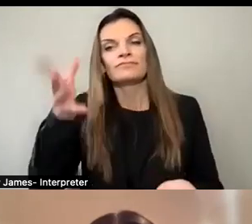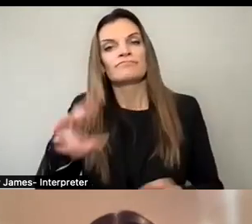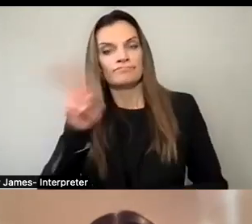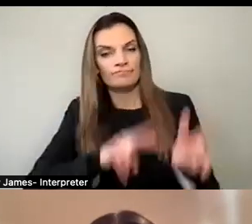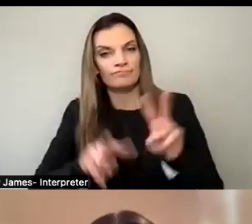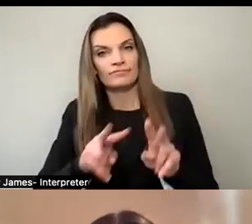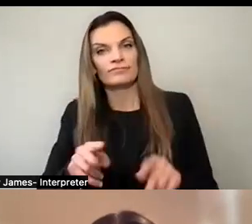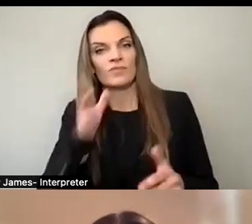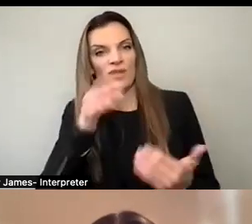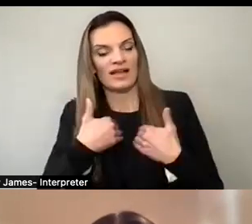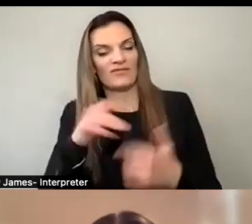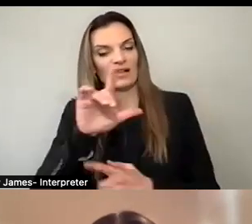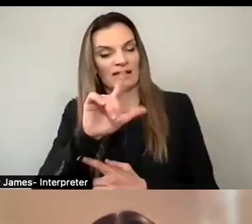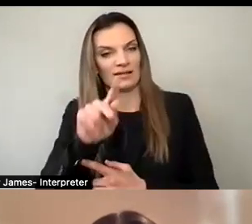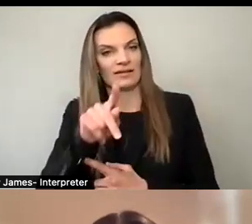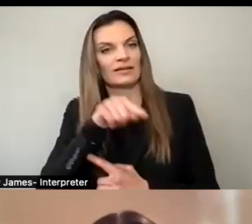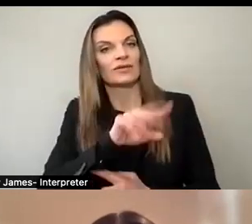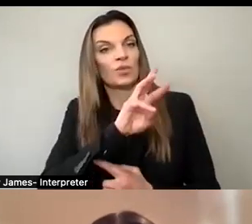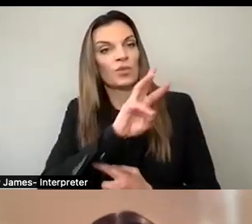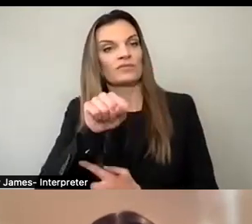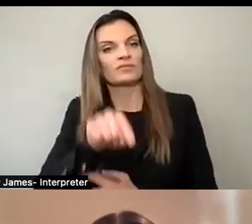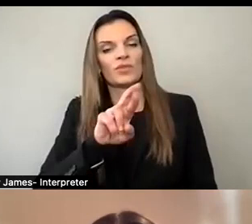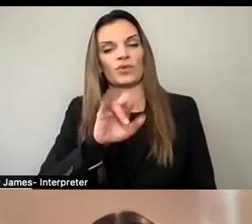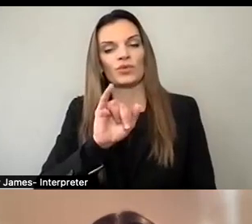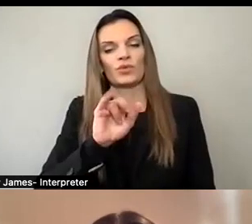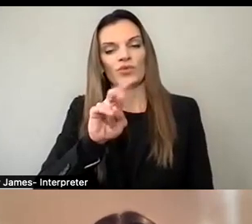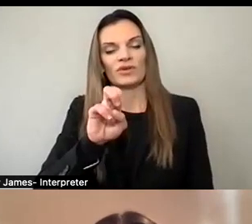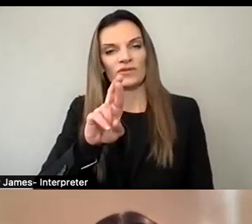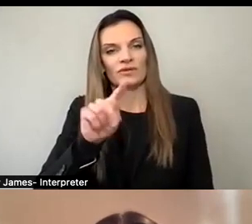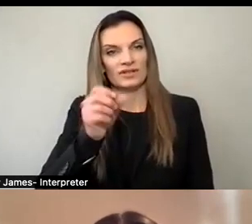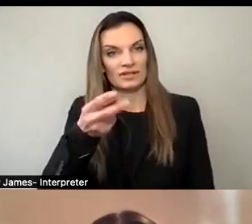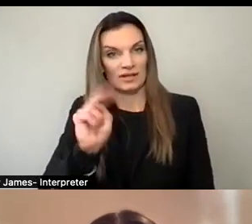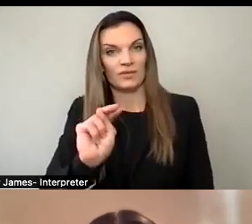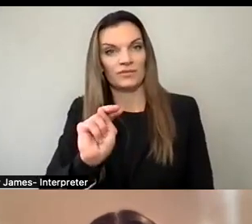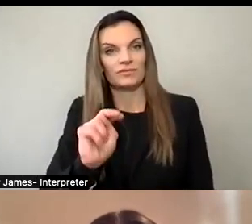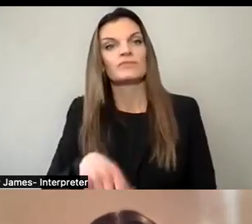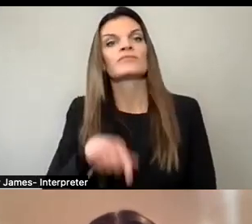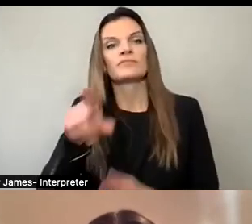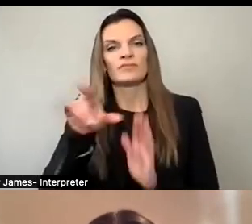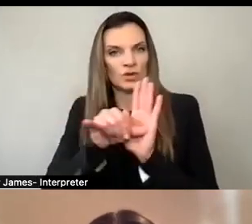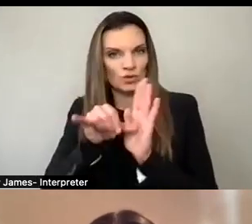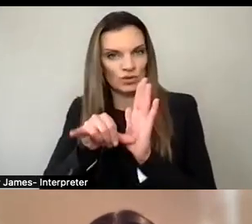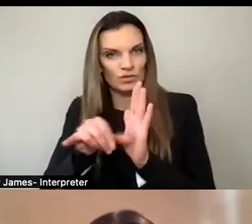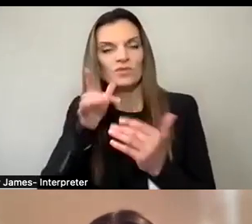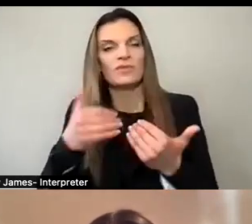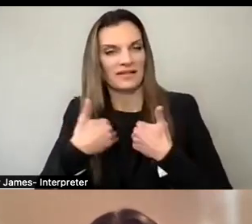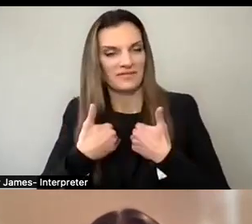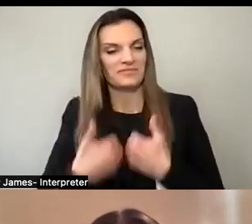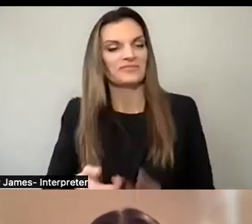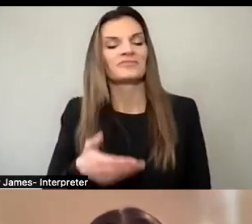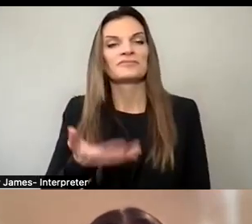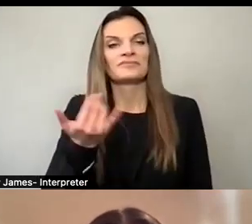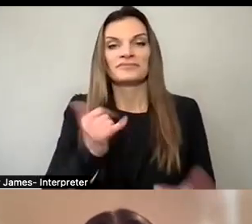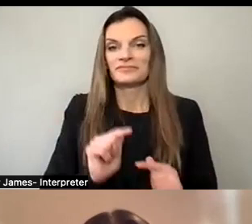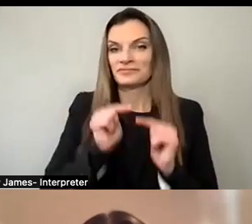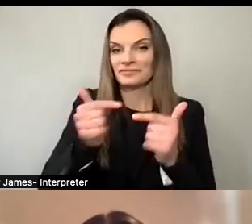on the Rivertown's League website and Facebook page to the location on YouTube. And with that, I will turn the form